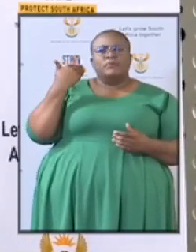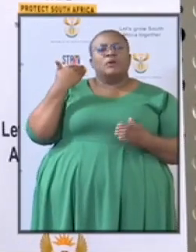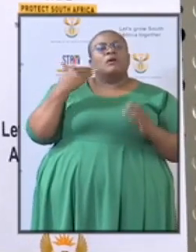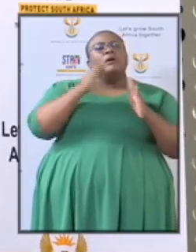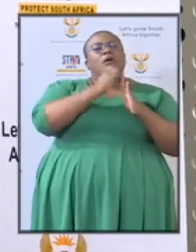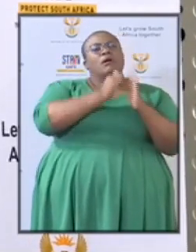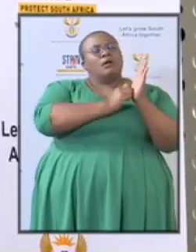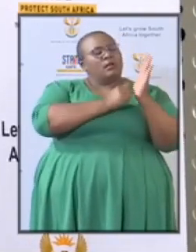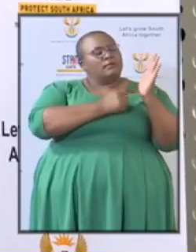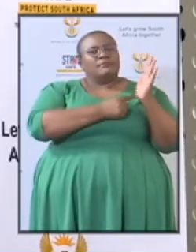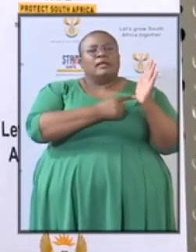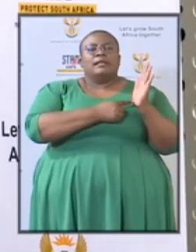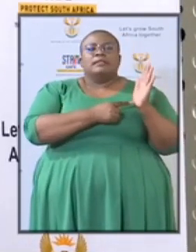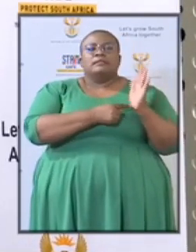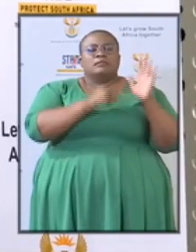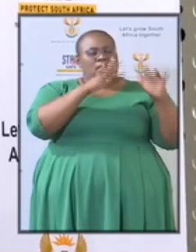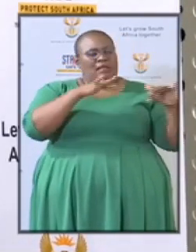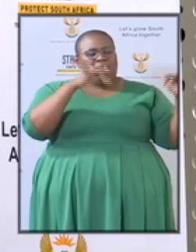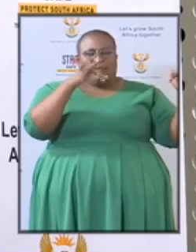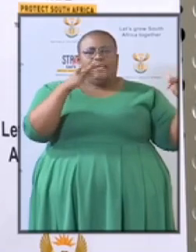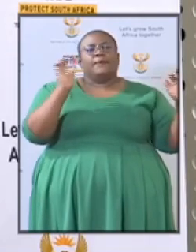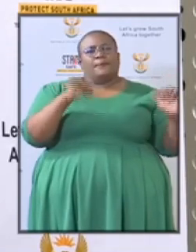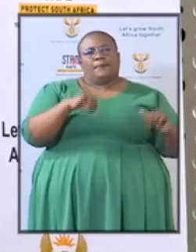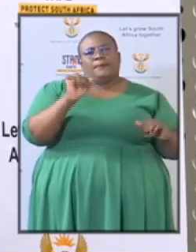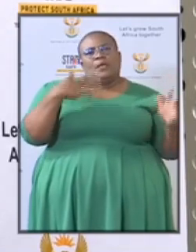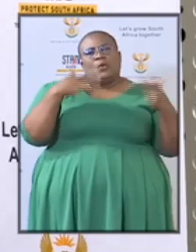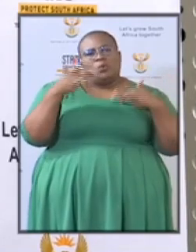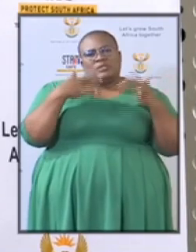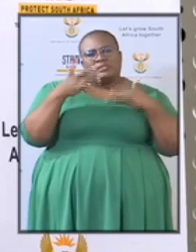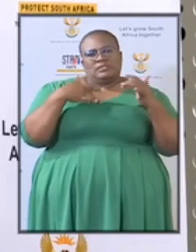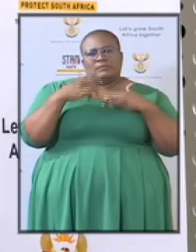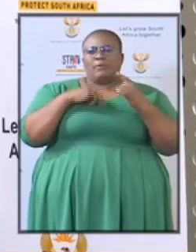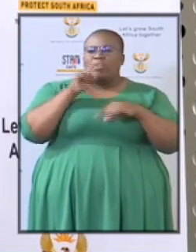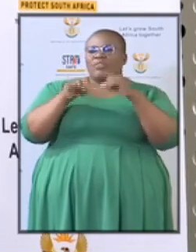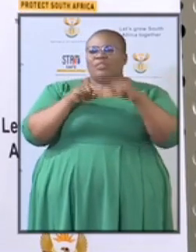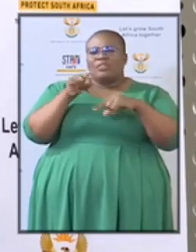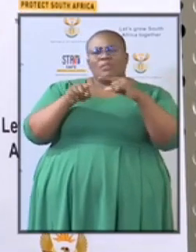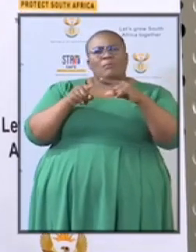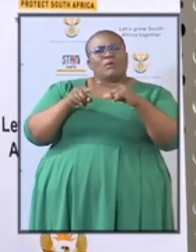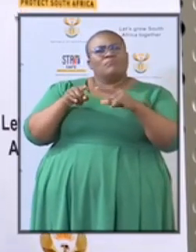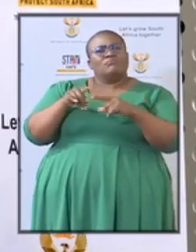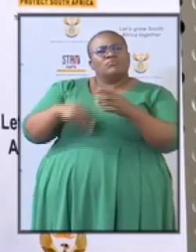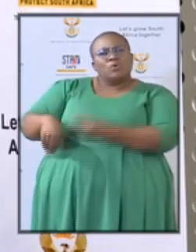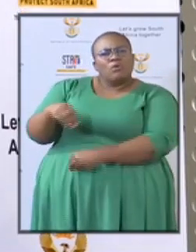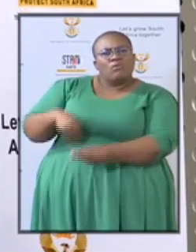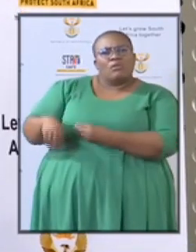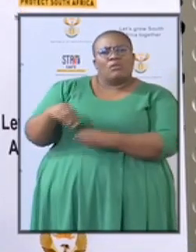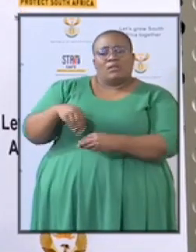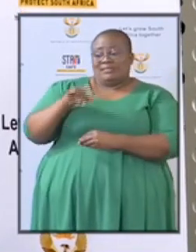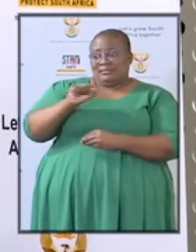about the ongoing allegations of corruptions across the country.